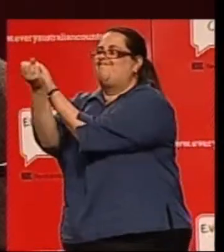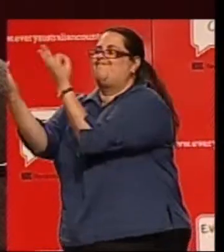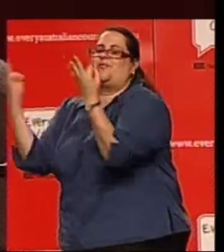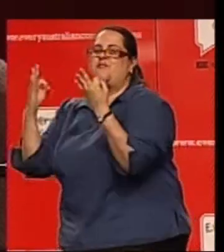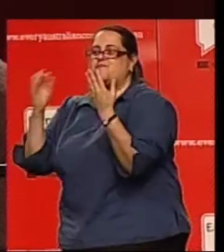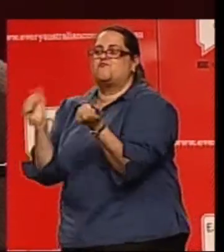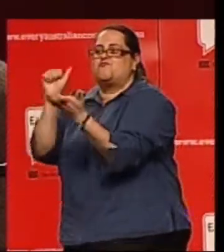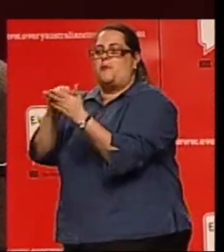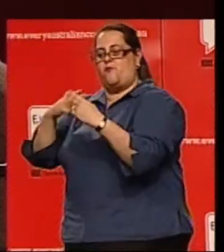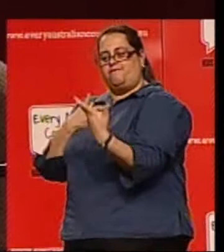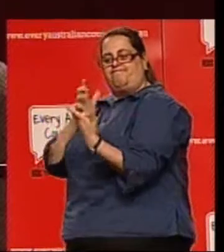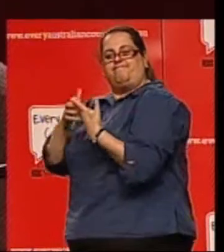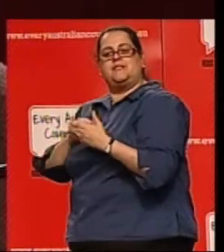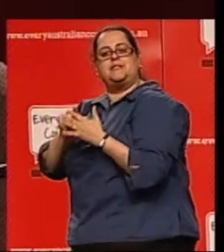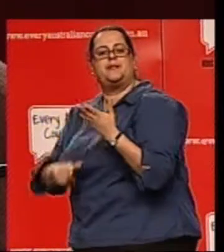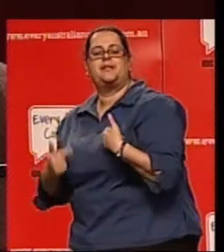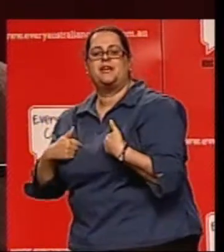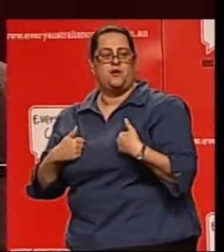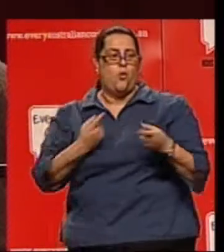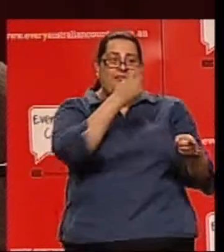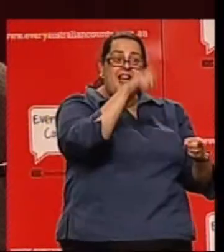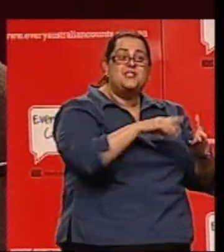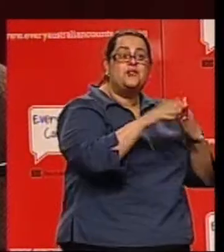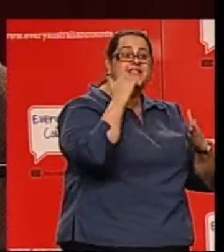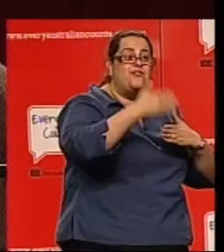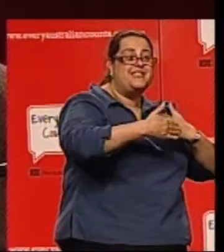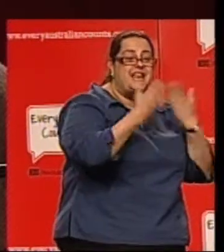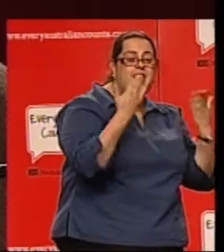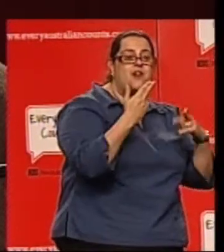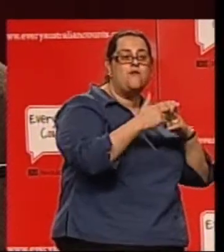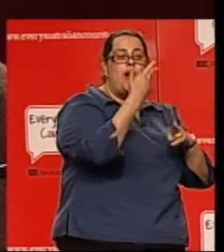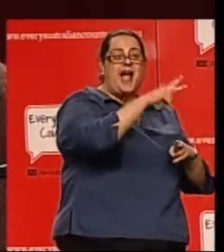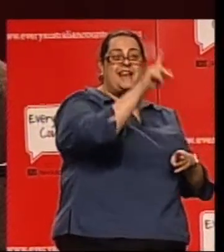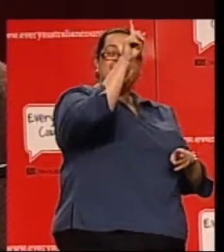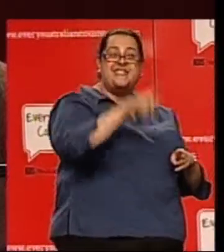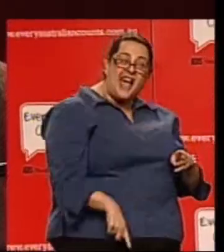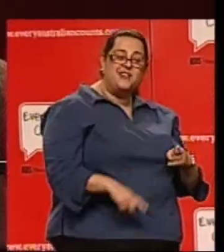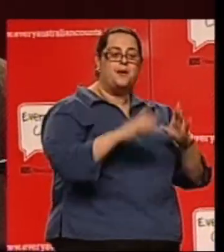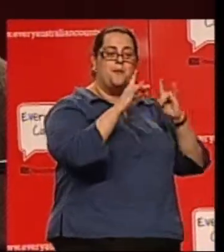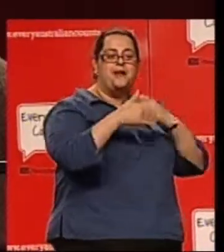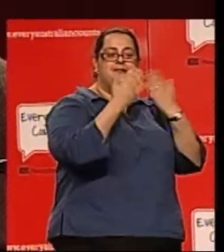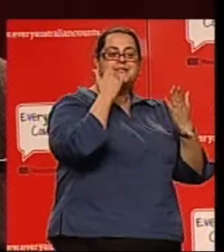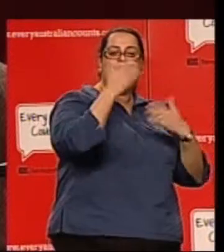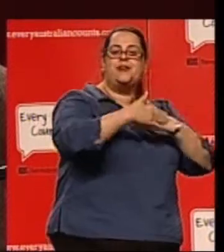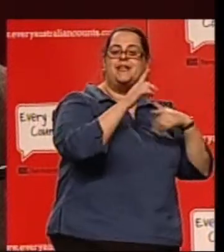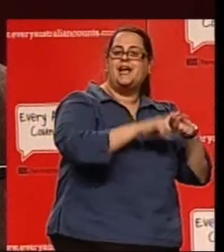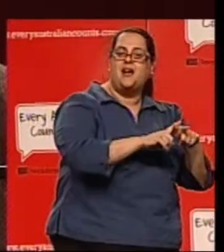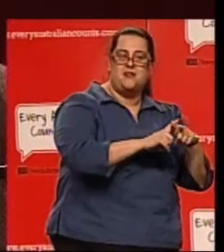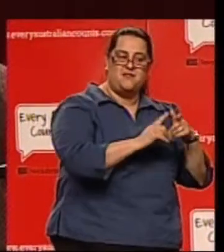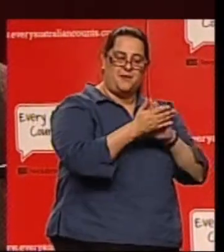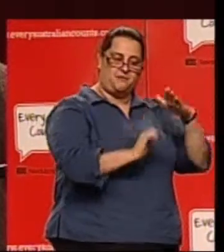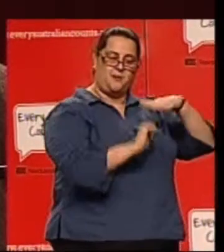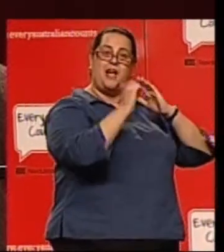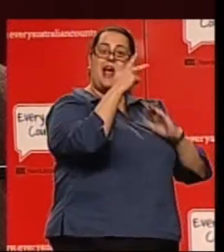This costs as much as $1,000 a day across 80,000 bed days per year, up to $84 million